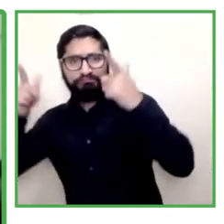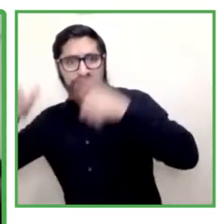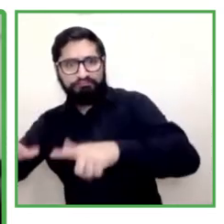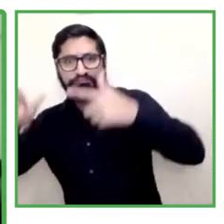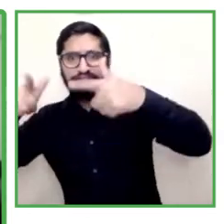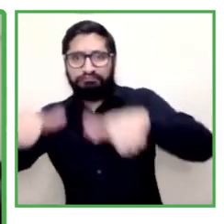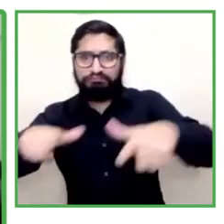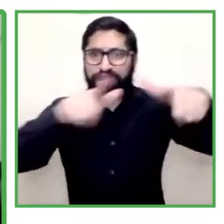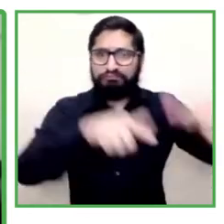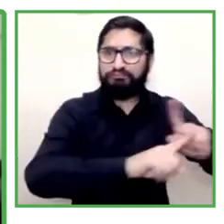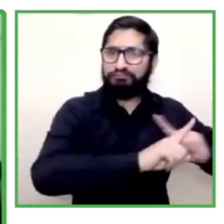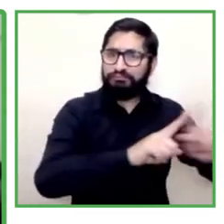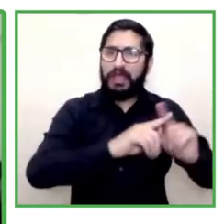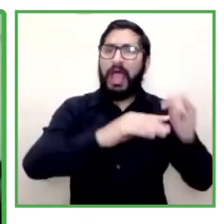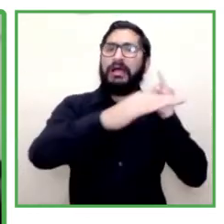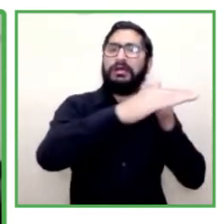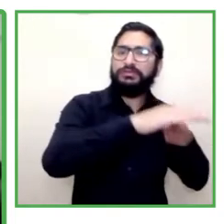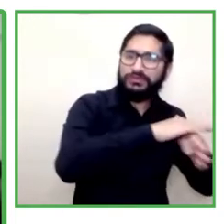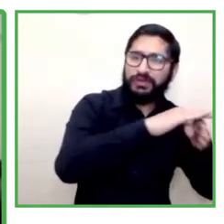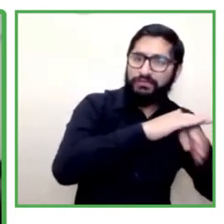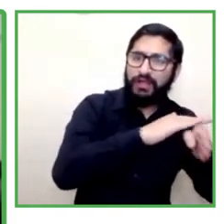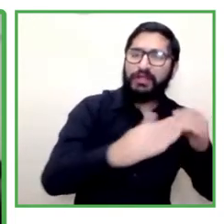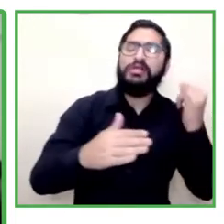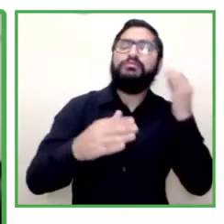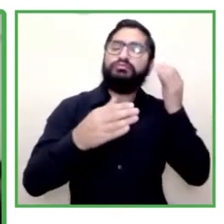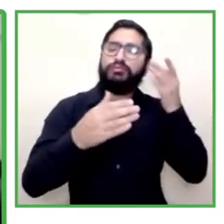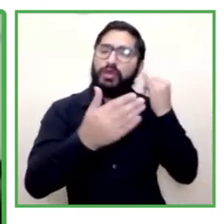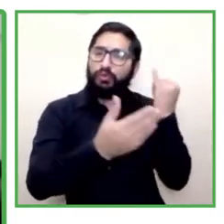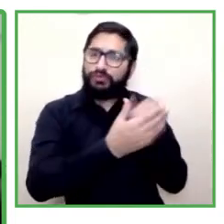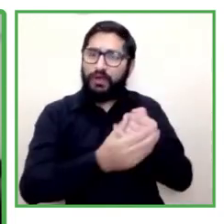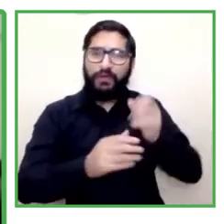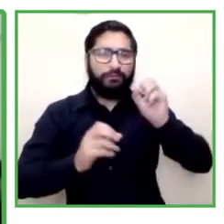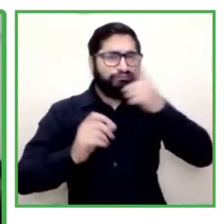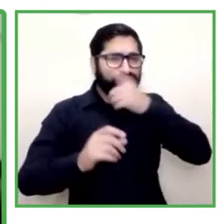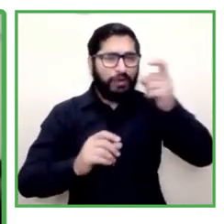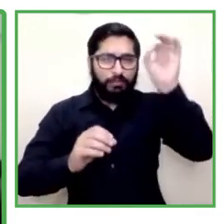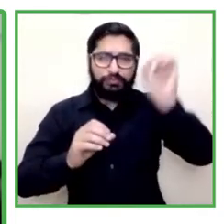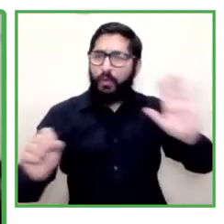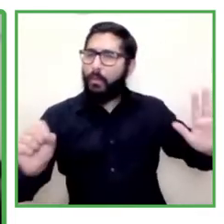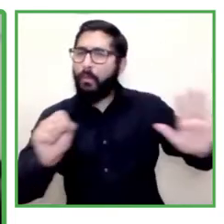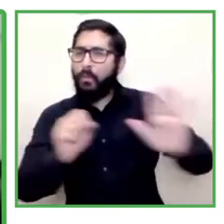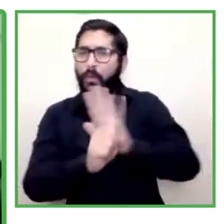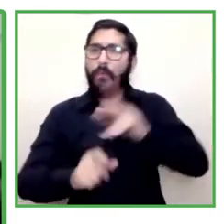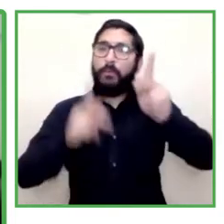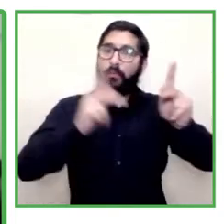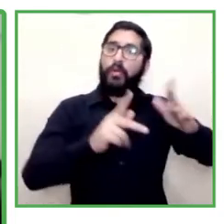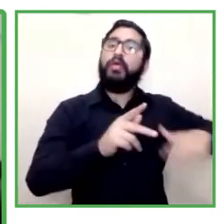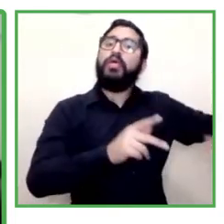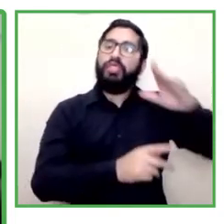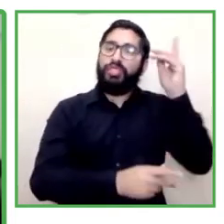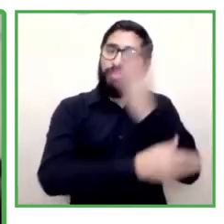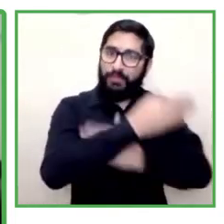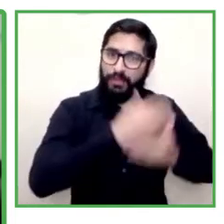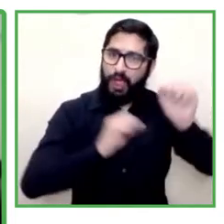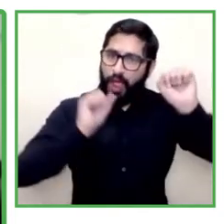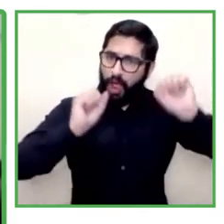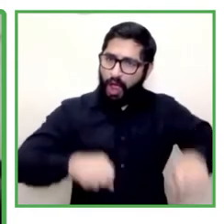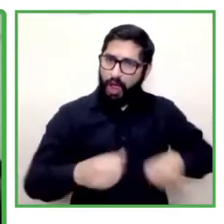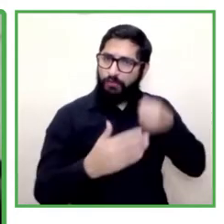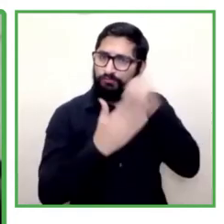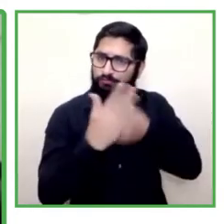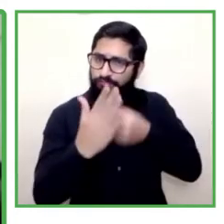constitutions. And we want to fully include people with disabilities and to have an effect on that is that our program